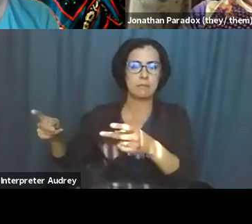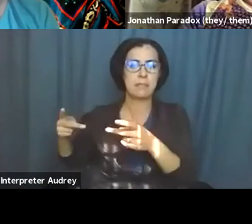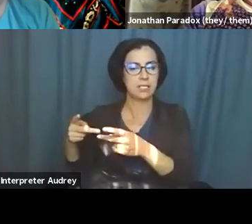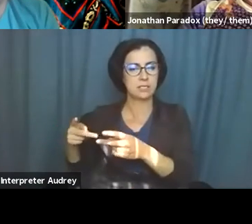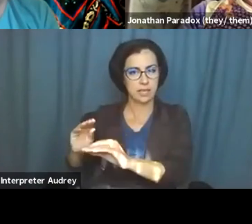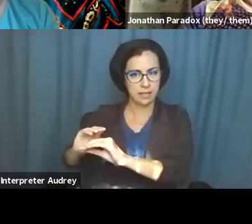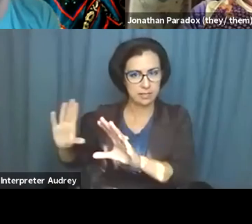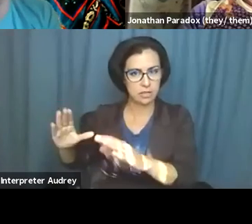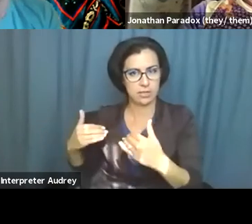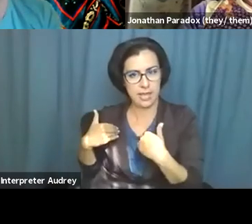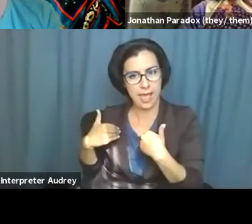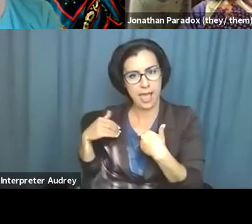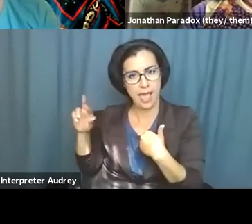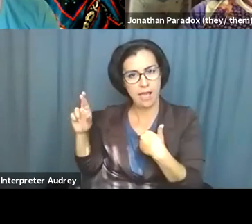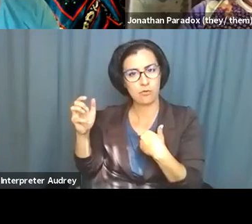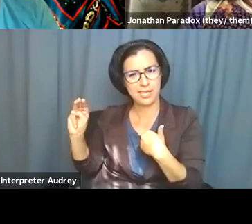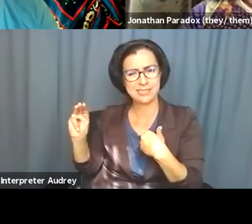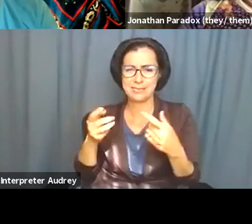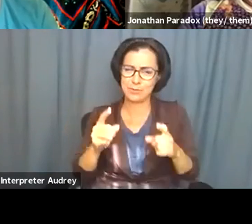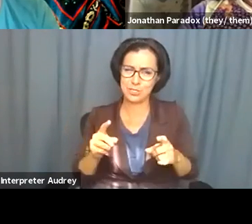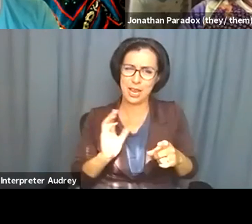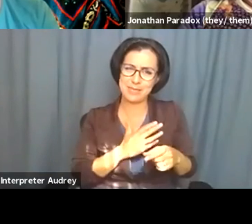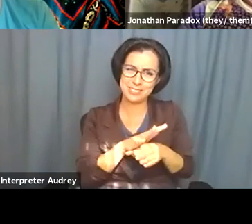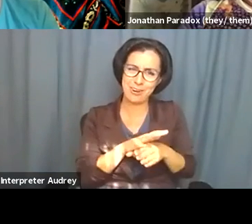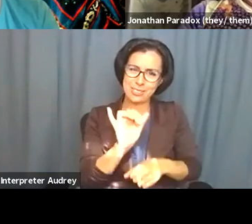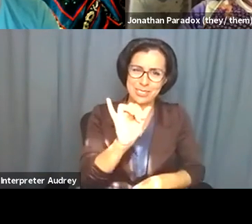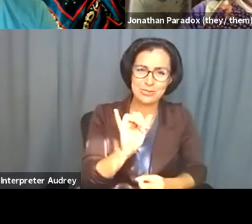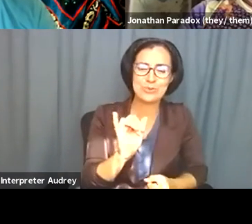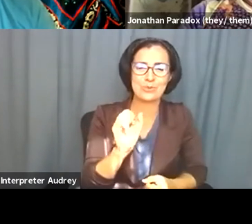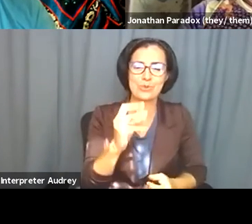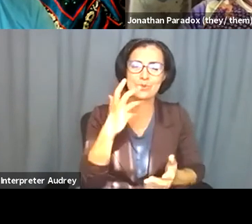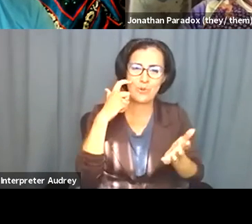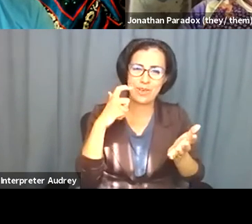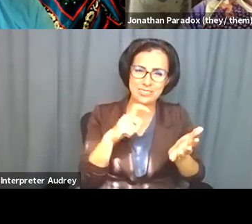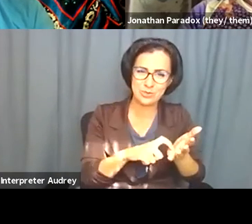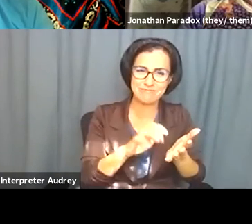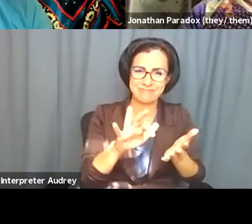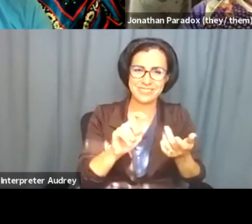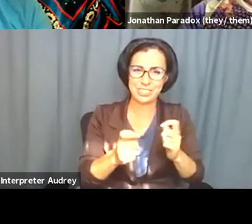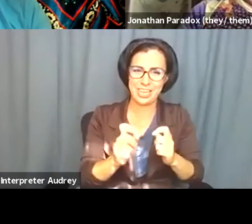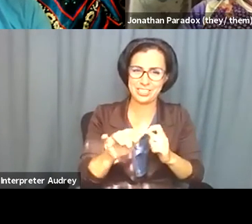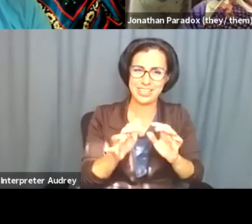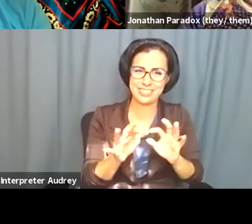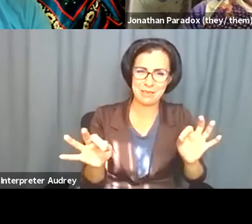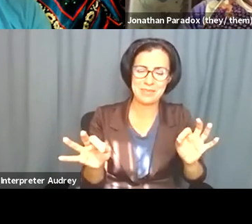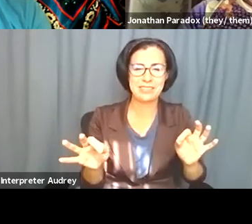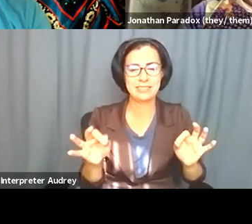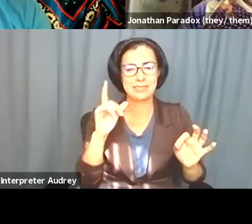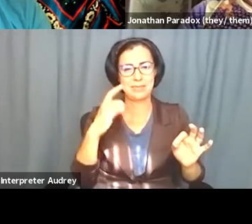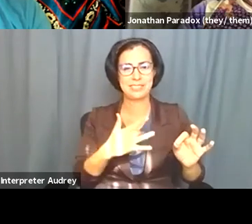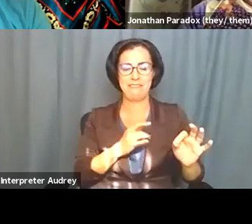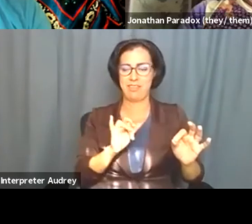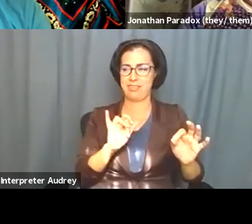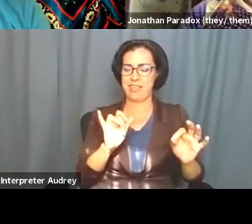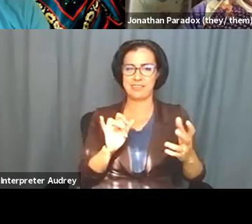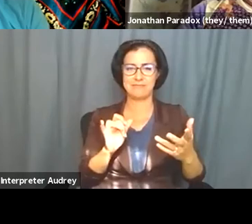happens in our geographical spaces as well. Um, so I wanted to edit that for sure, um, because I felt that it was,